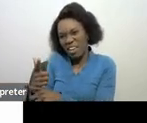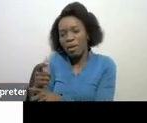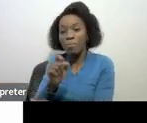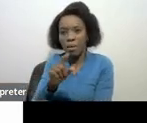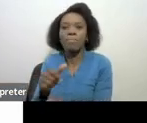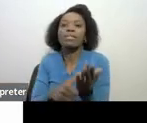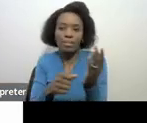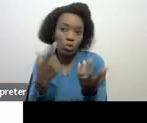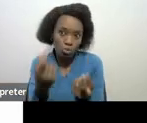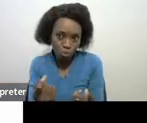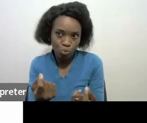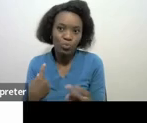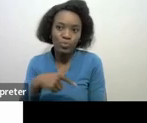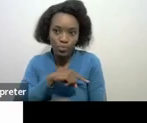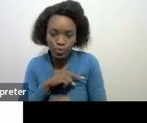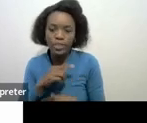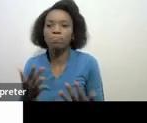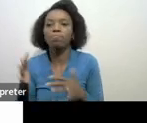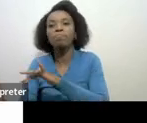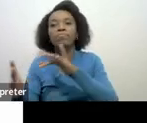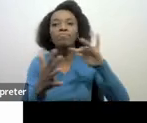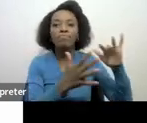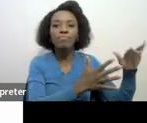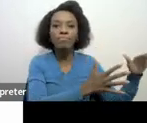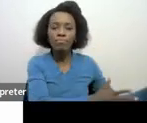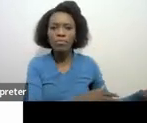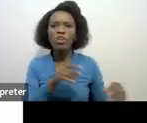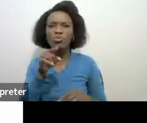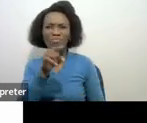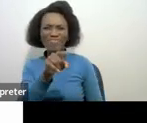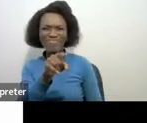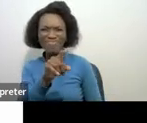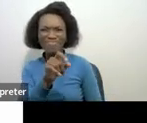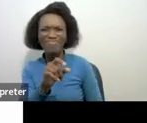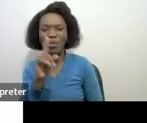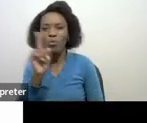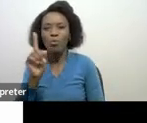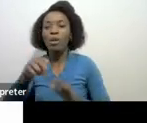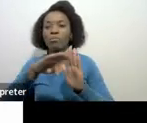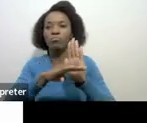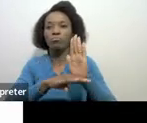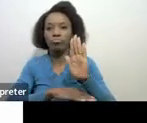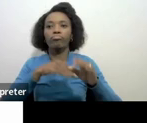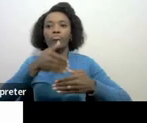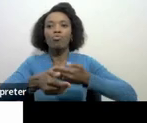now this is the process that debt management follows prior to